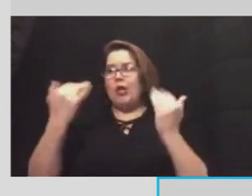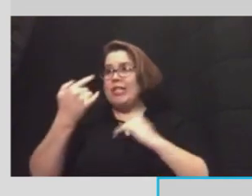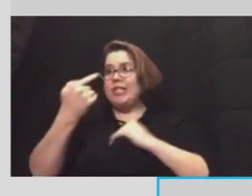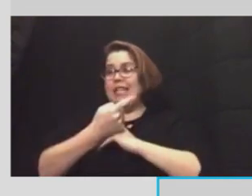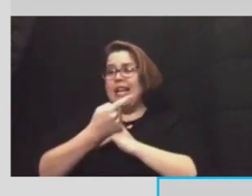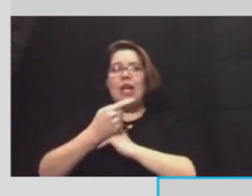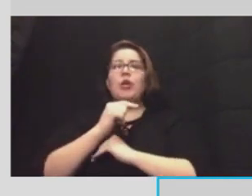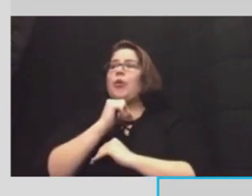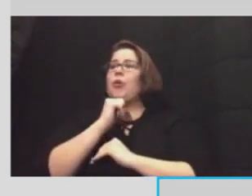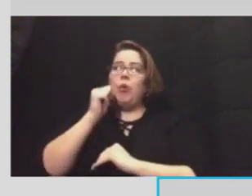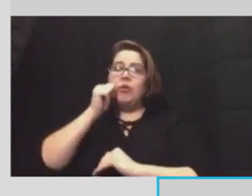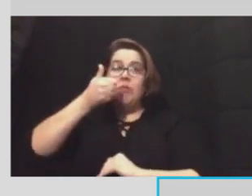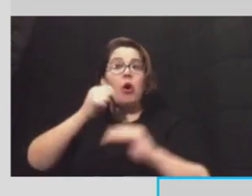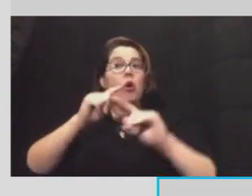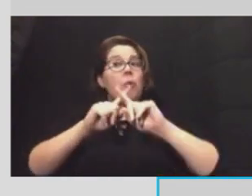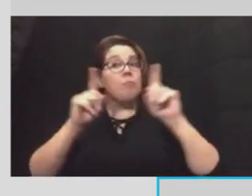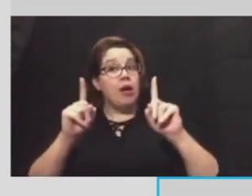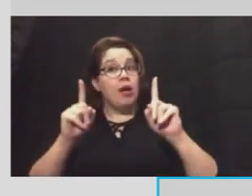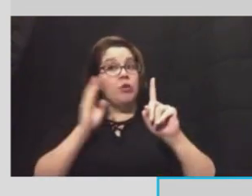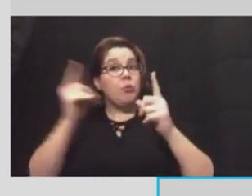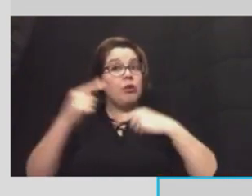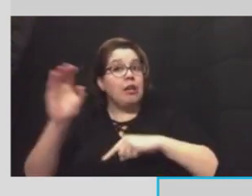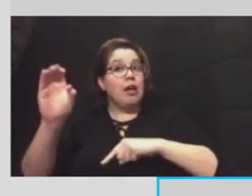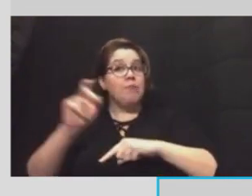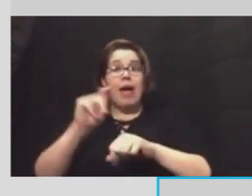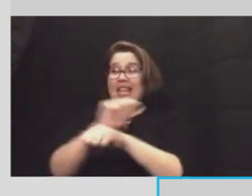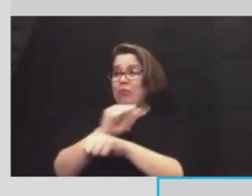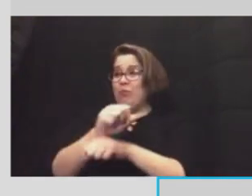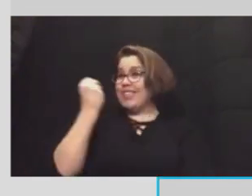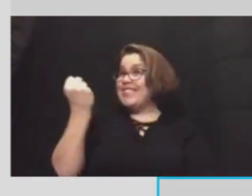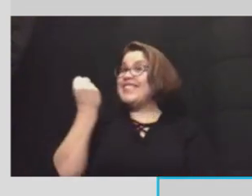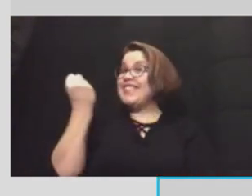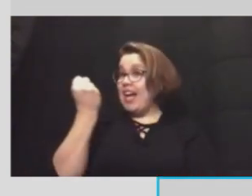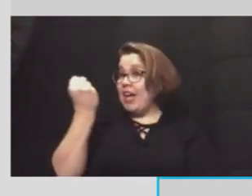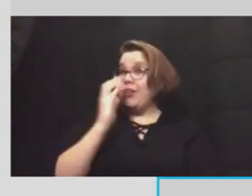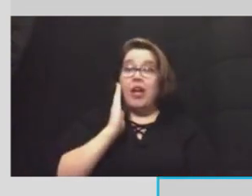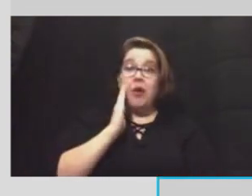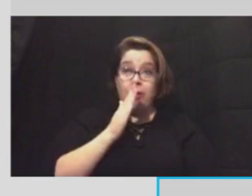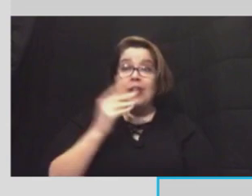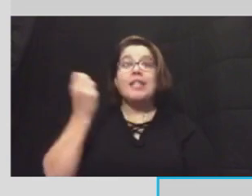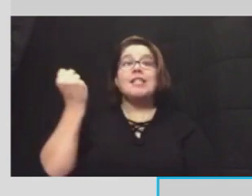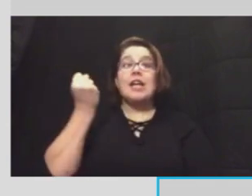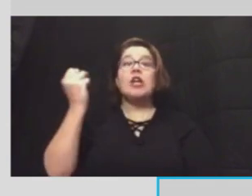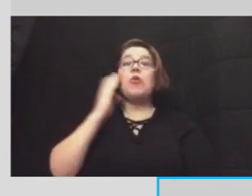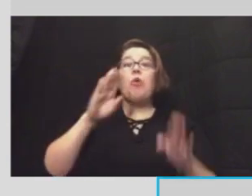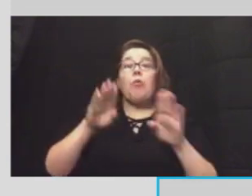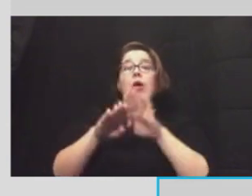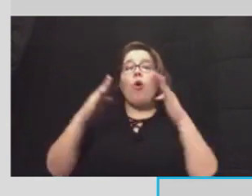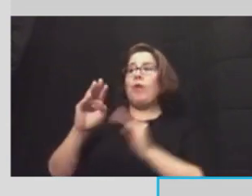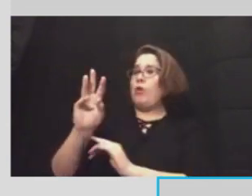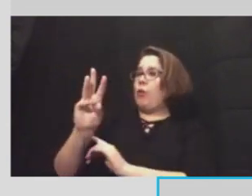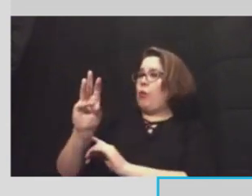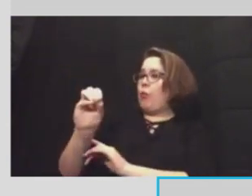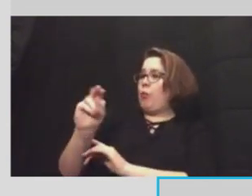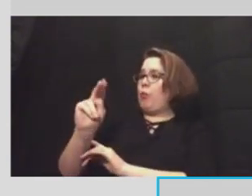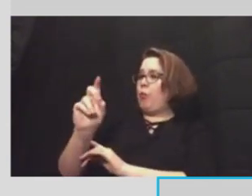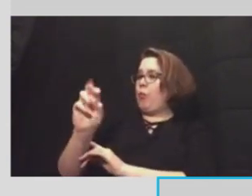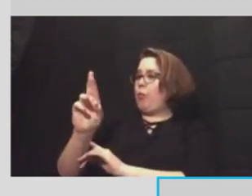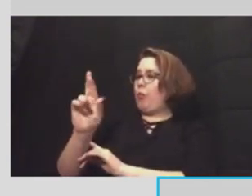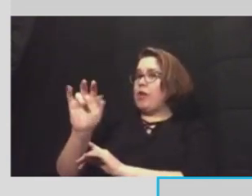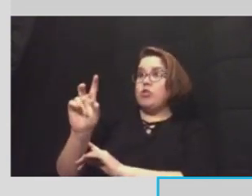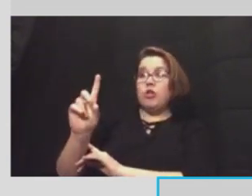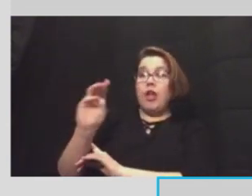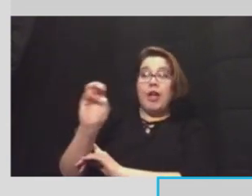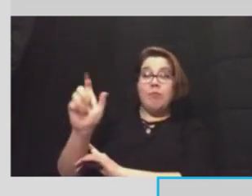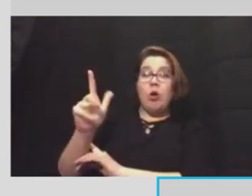tomorrow. But we're going to come back and work on Saturday. So Saturday, we will be open at the Wonderland Mall. While those that